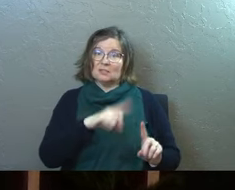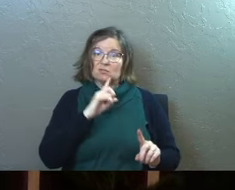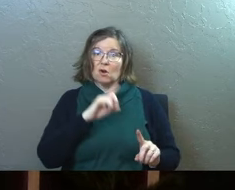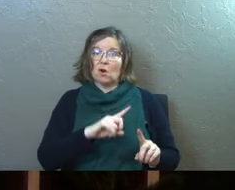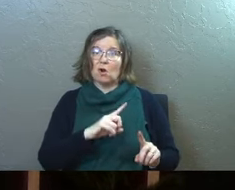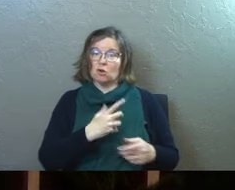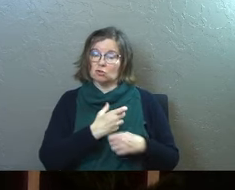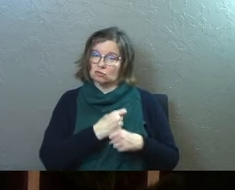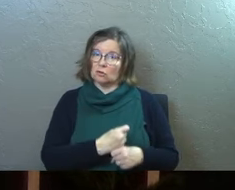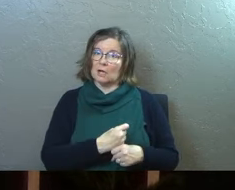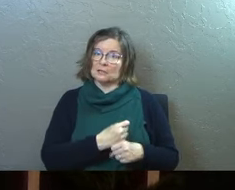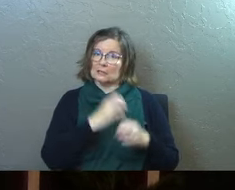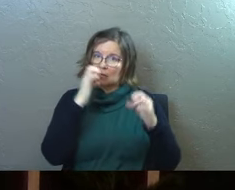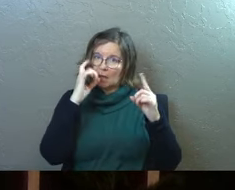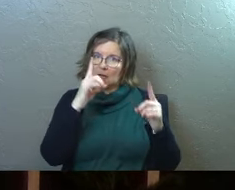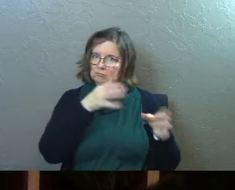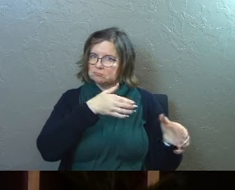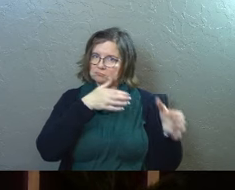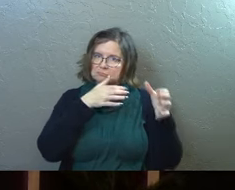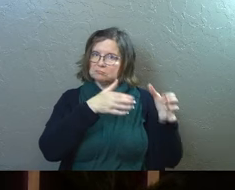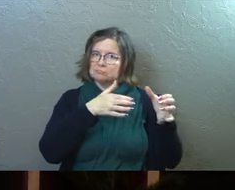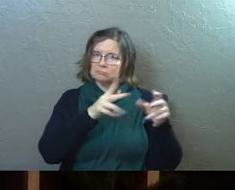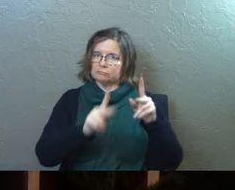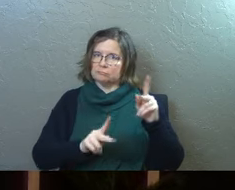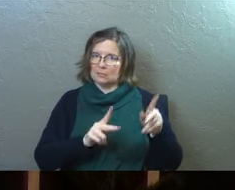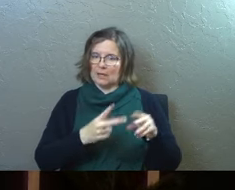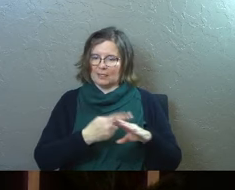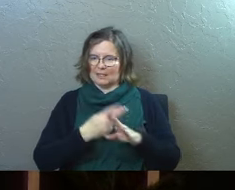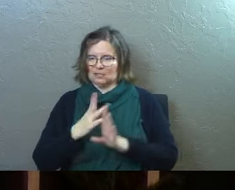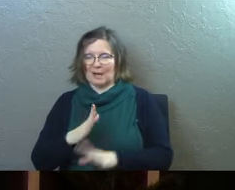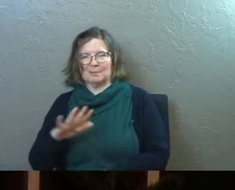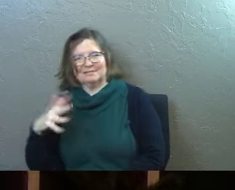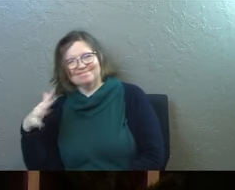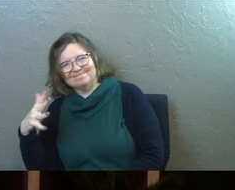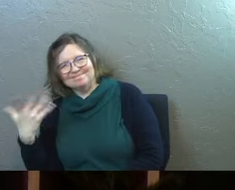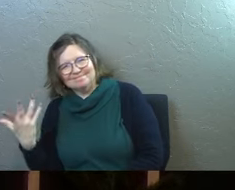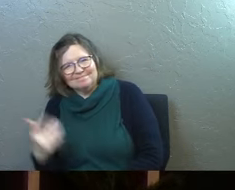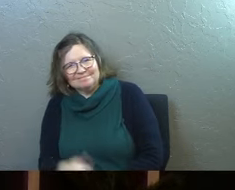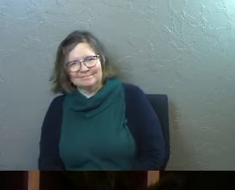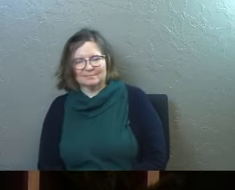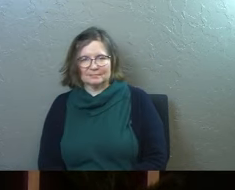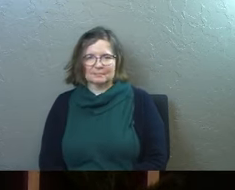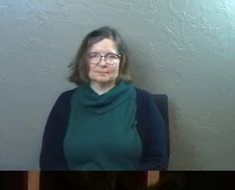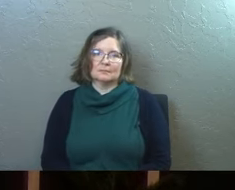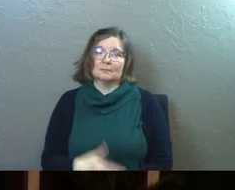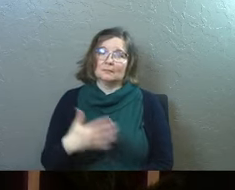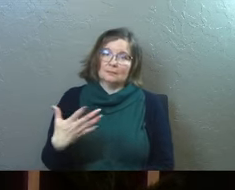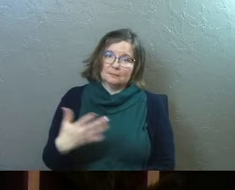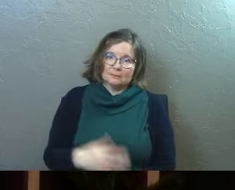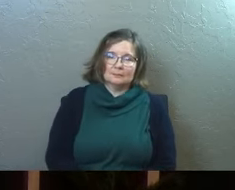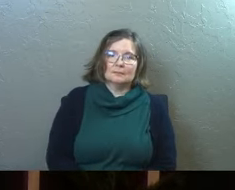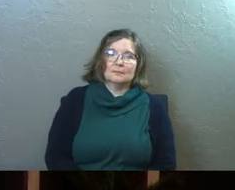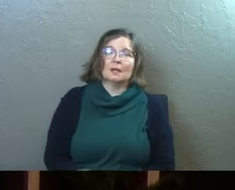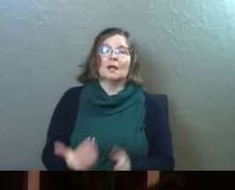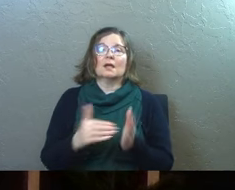are, are trusted, educated individuals. The shepherds, not so much. Um, again, you might've